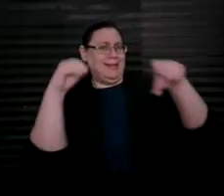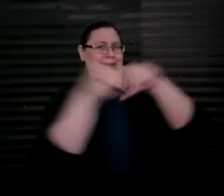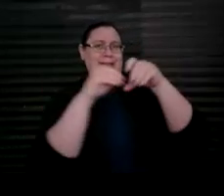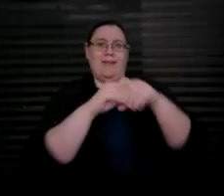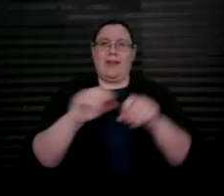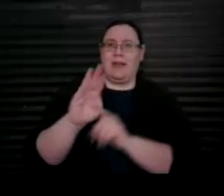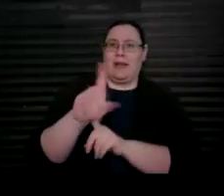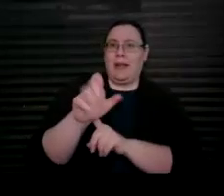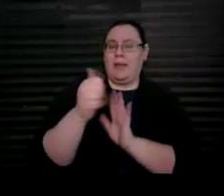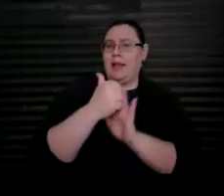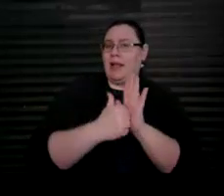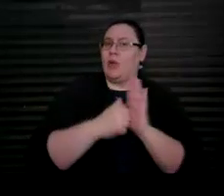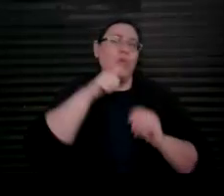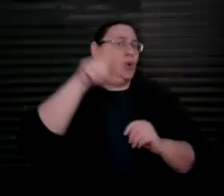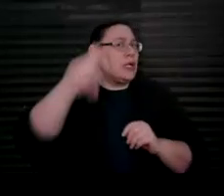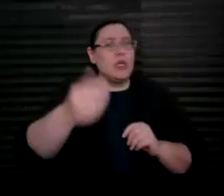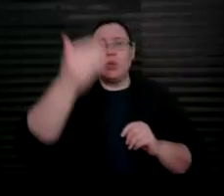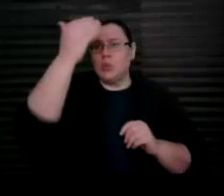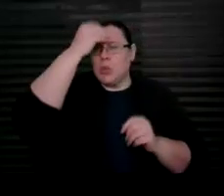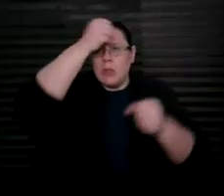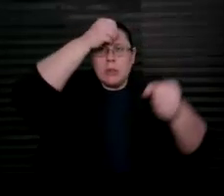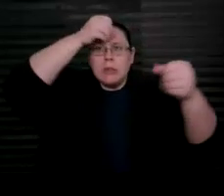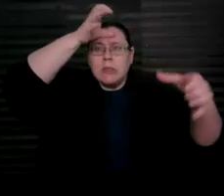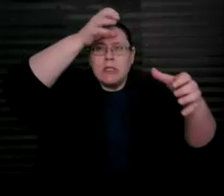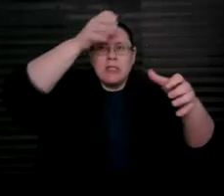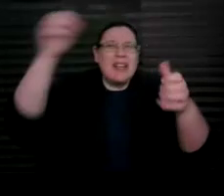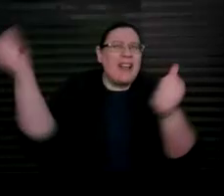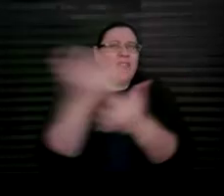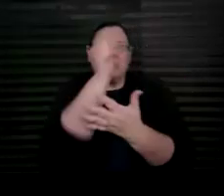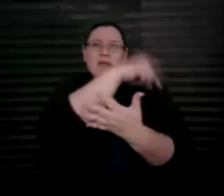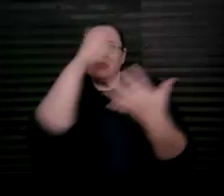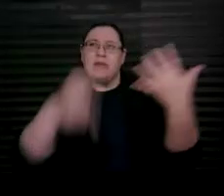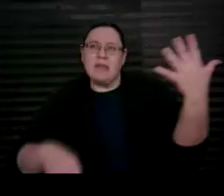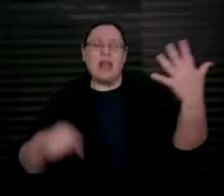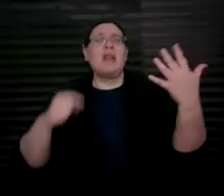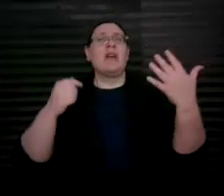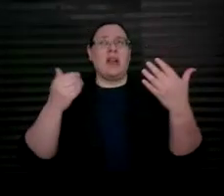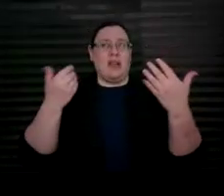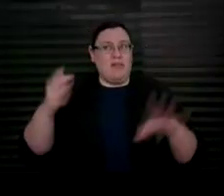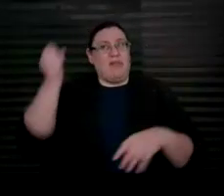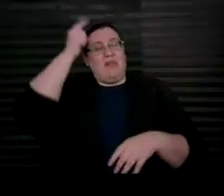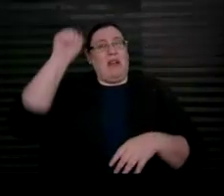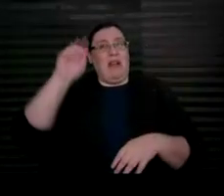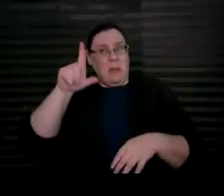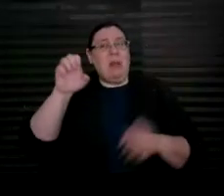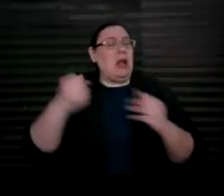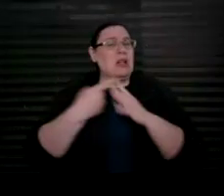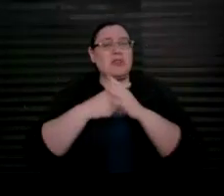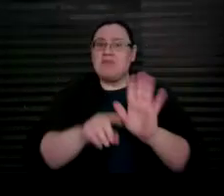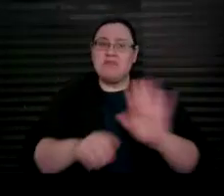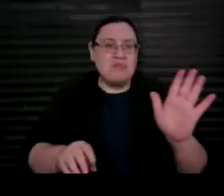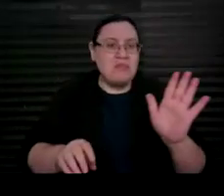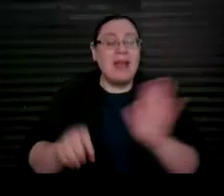You do not need to know all things about ABLE to get started. State plans have a minimal